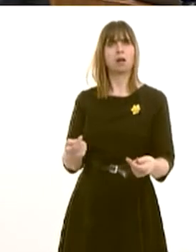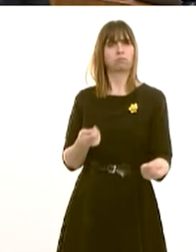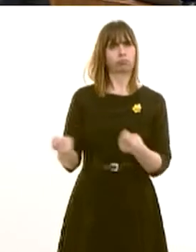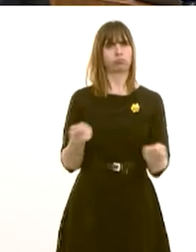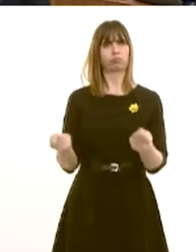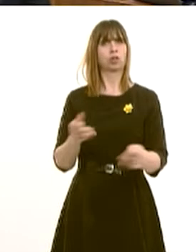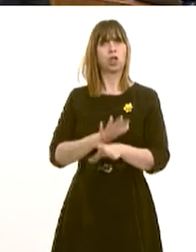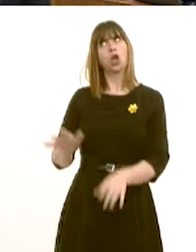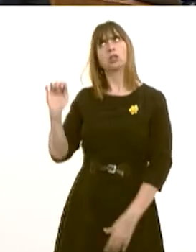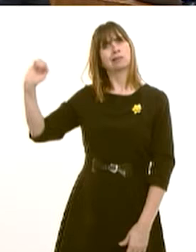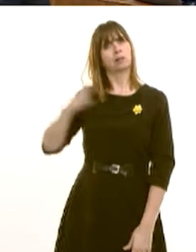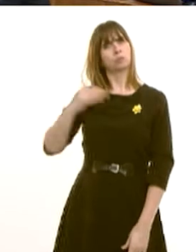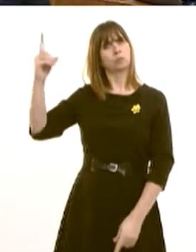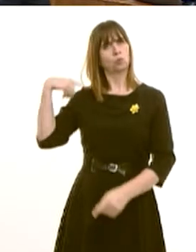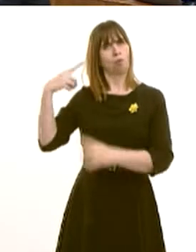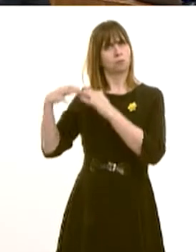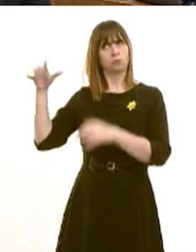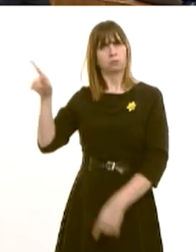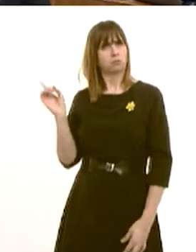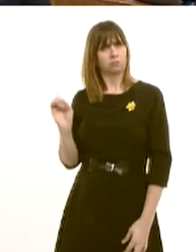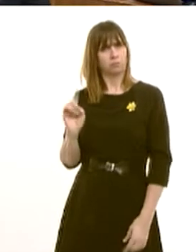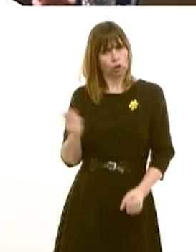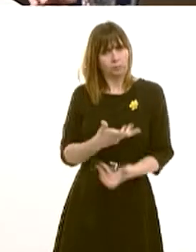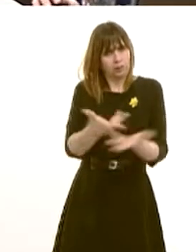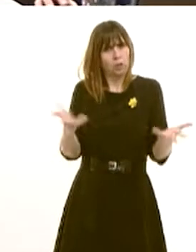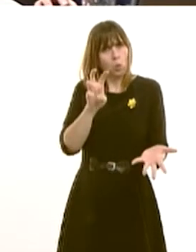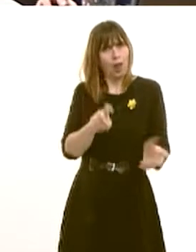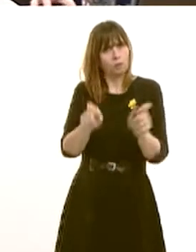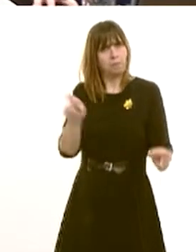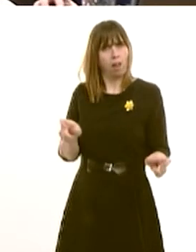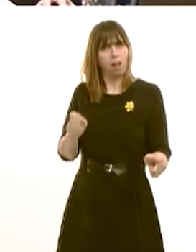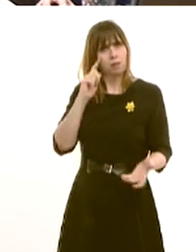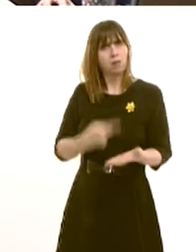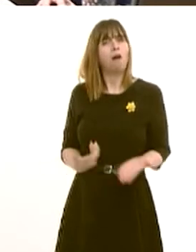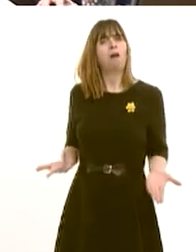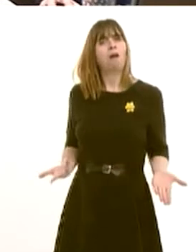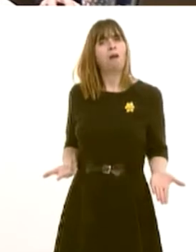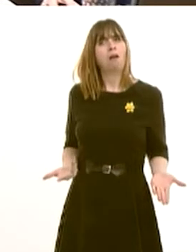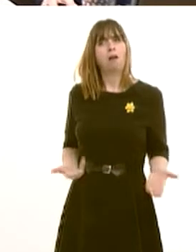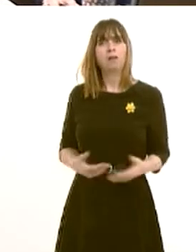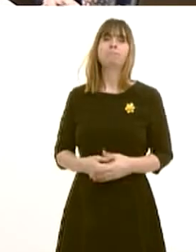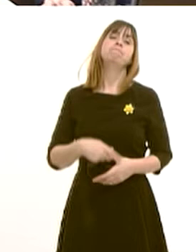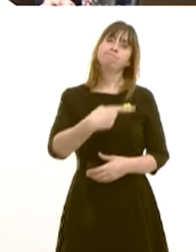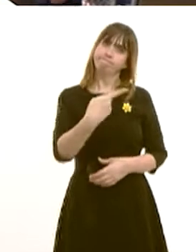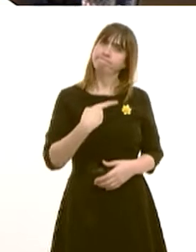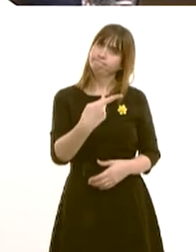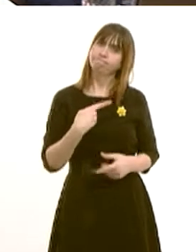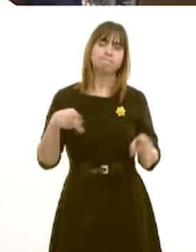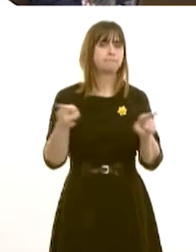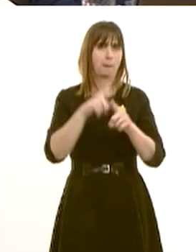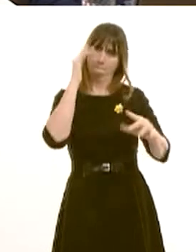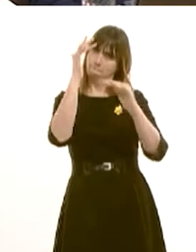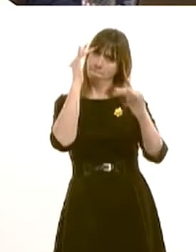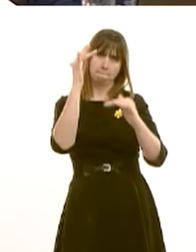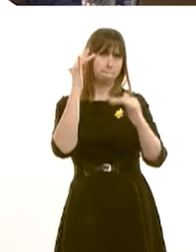rather than the whim of Westminster? Well, she and I are very much on the same page when it comes to our